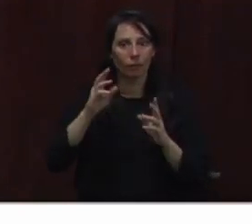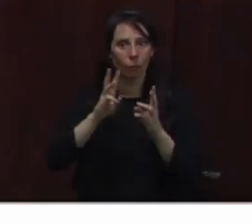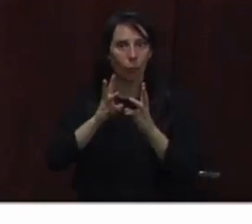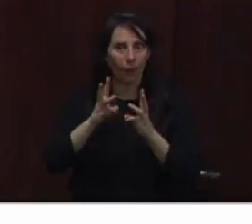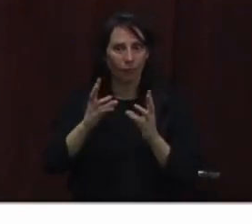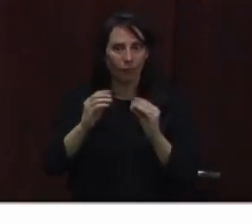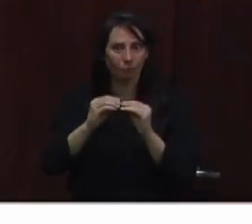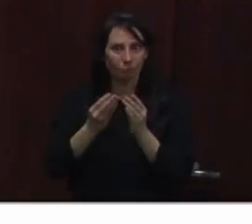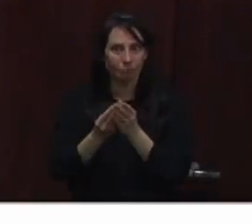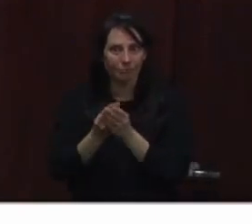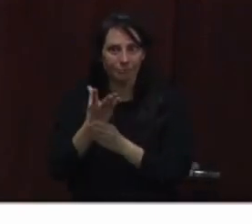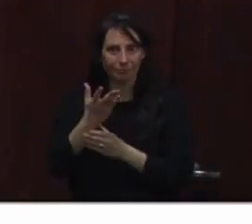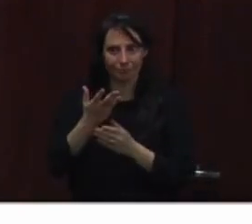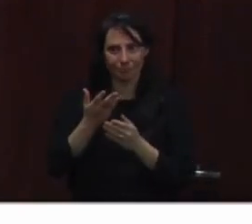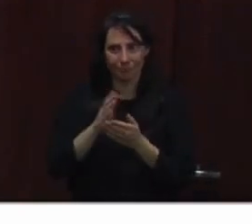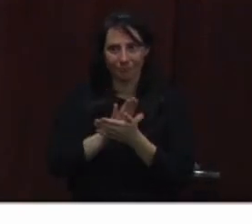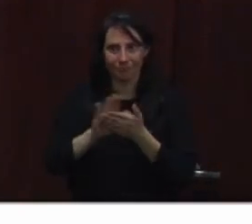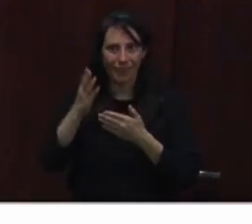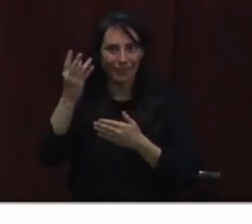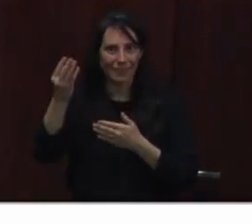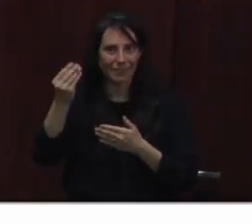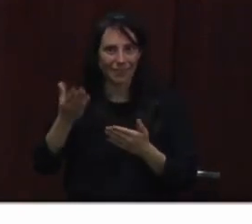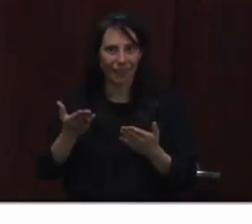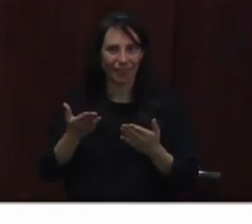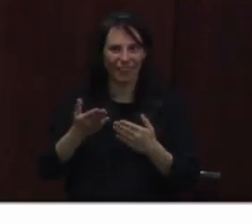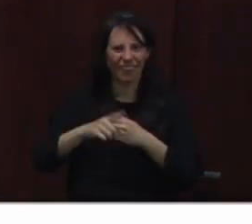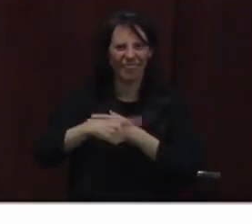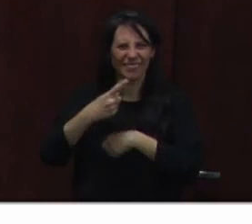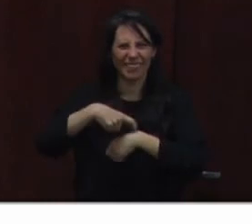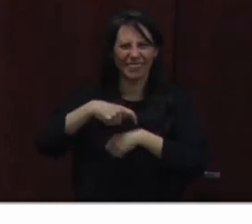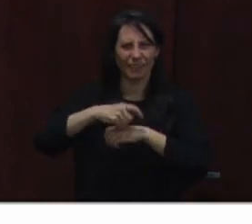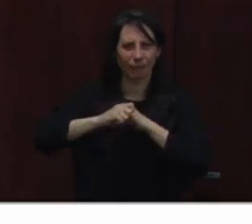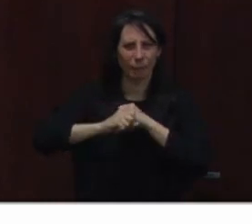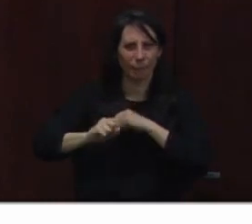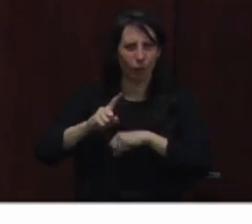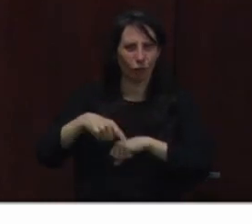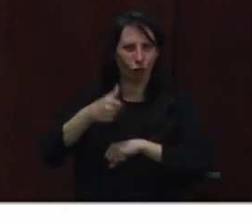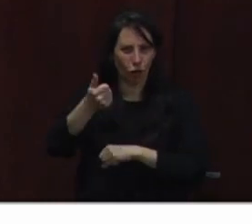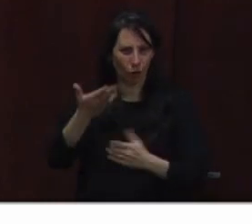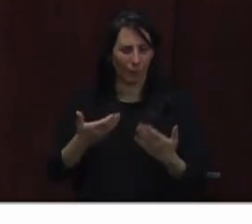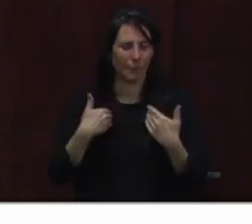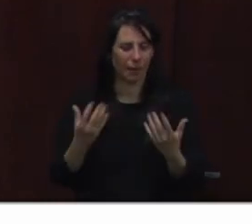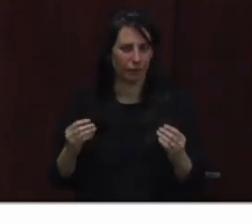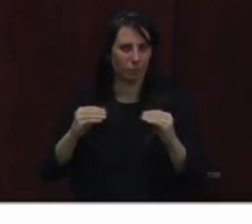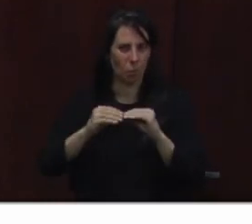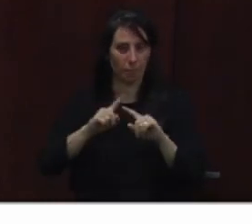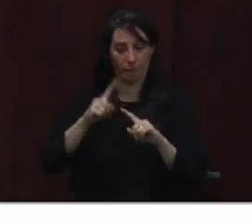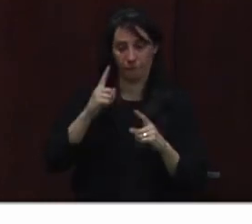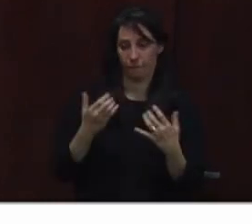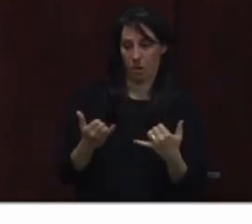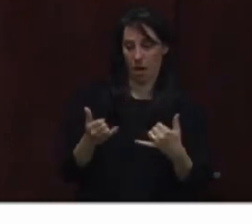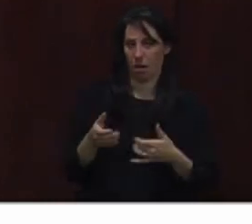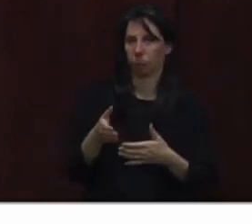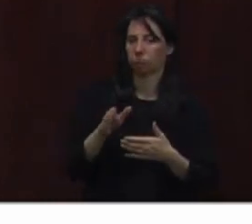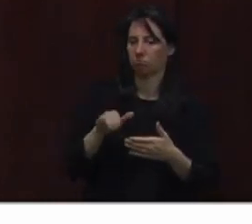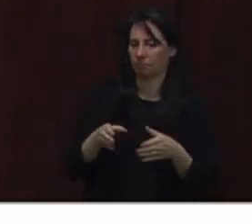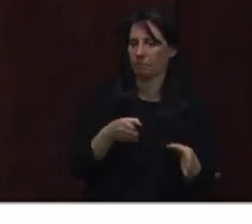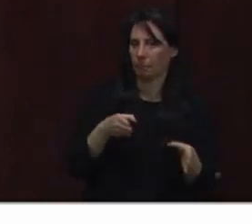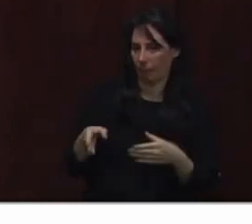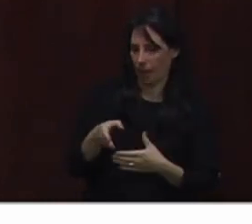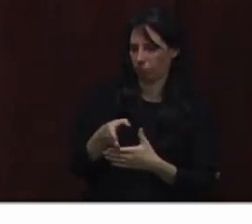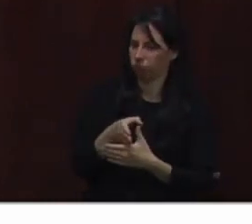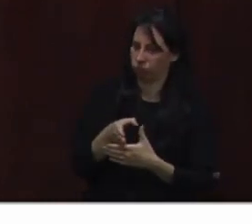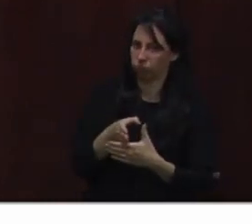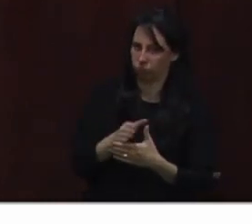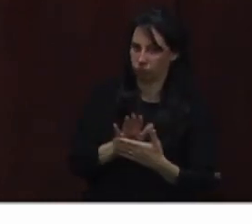outside and, you know, tweak those numbers slightly. But I think that does revise what we're looking at for a daily sustainable throughput there, a little less